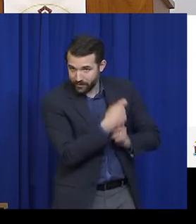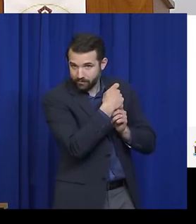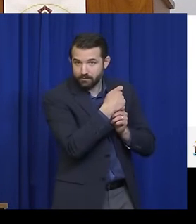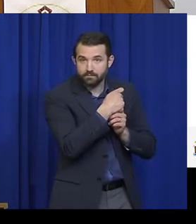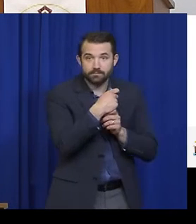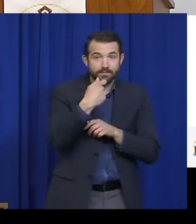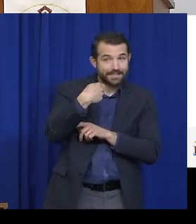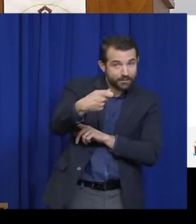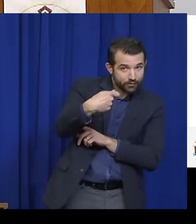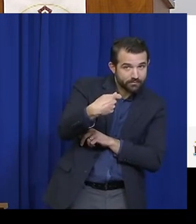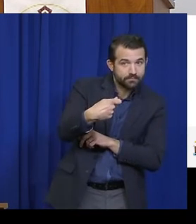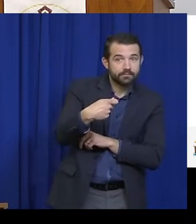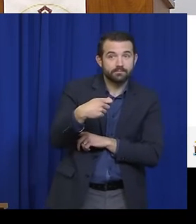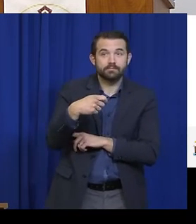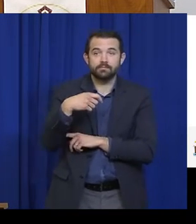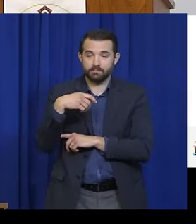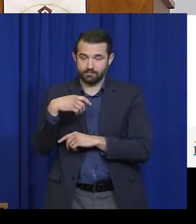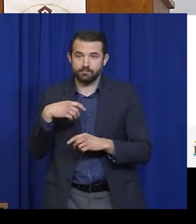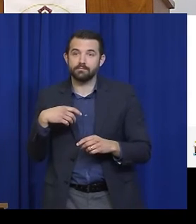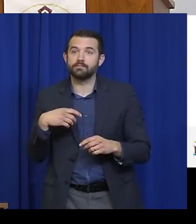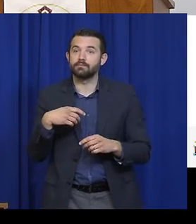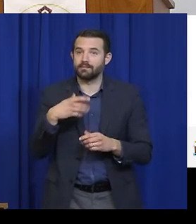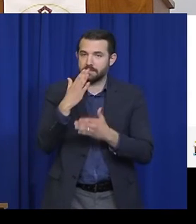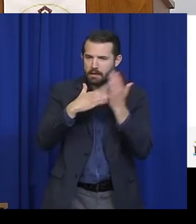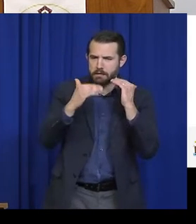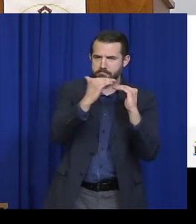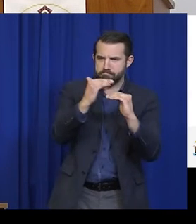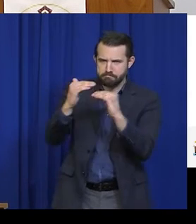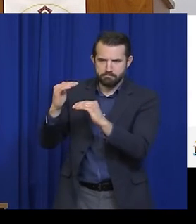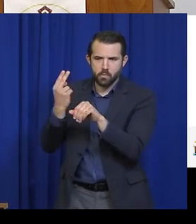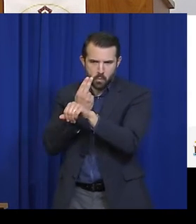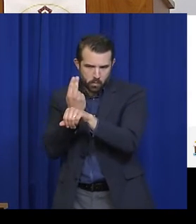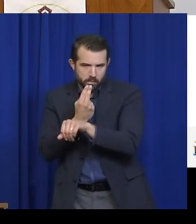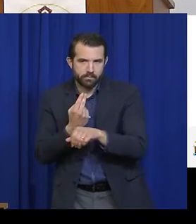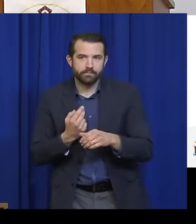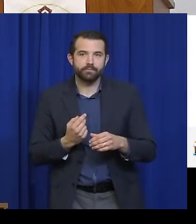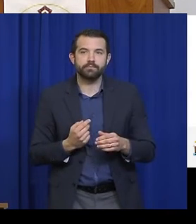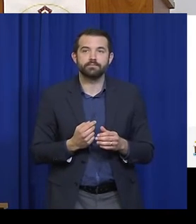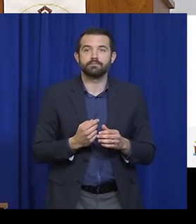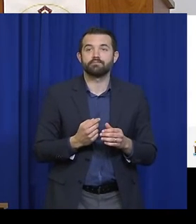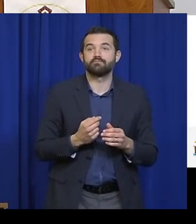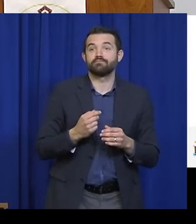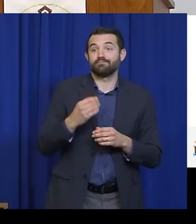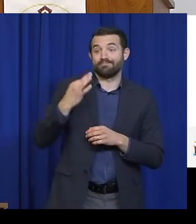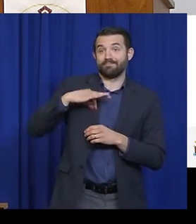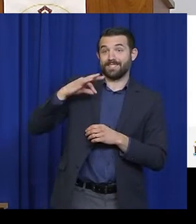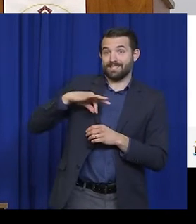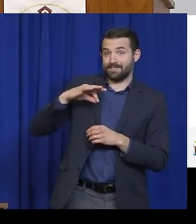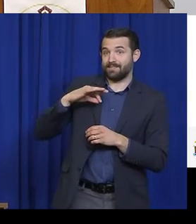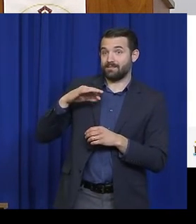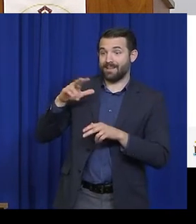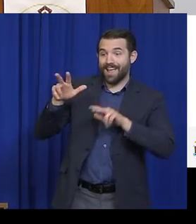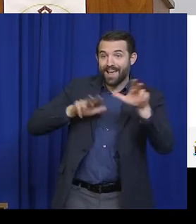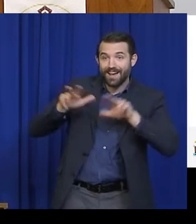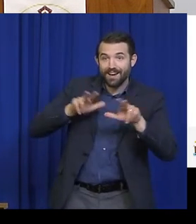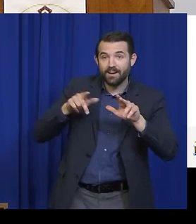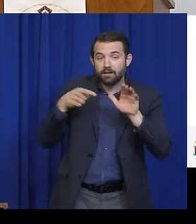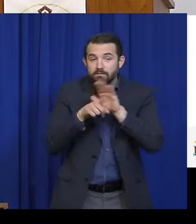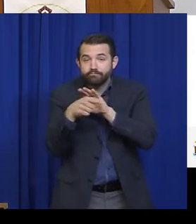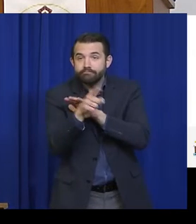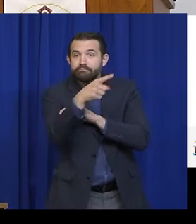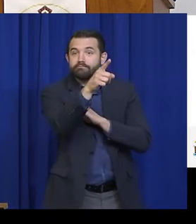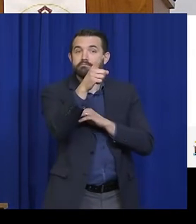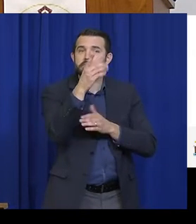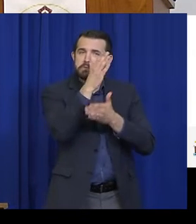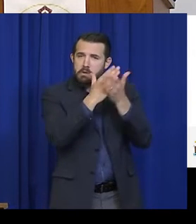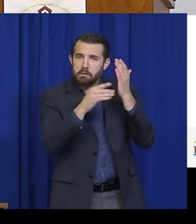parks, state-owned public land trails, and historic sites may open, although certain coastal state parks will